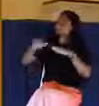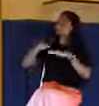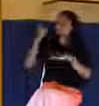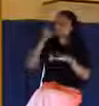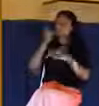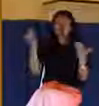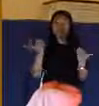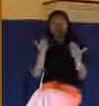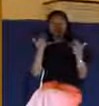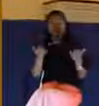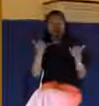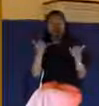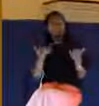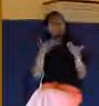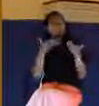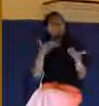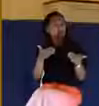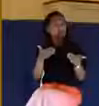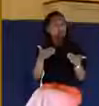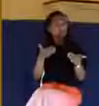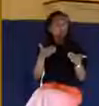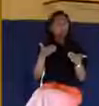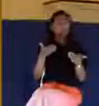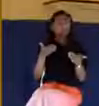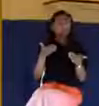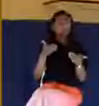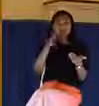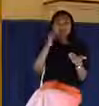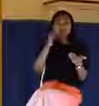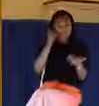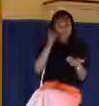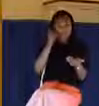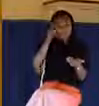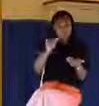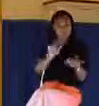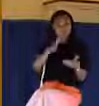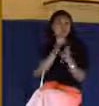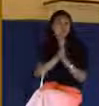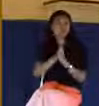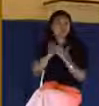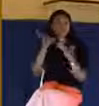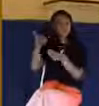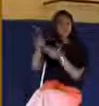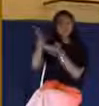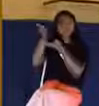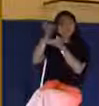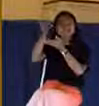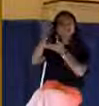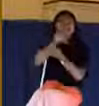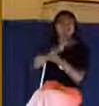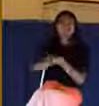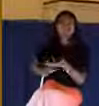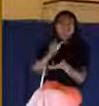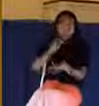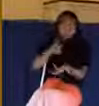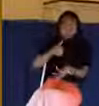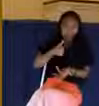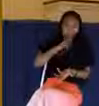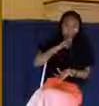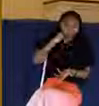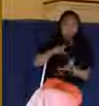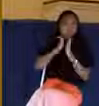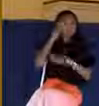would you just take a moment and just just tell it to the Lord? You don't need me to pray for you. You can do it right there by yourself.